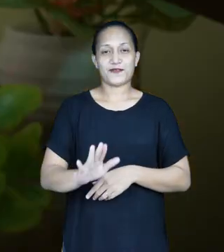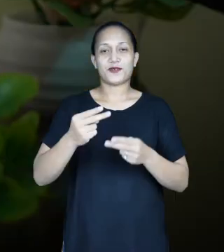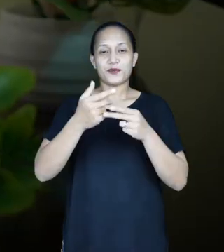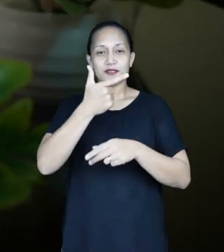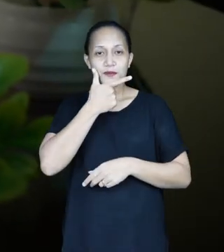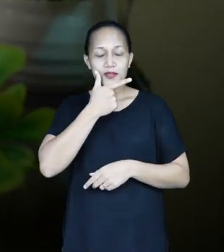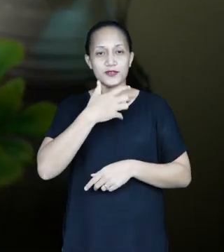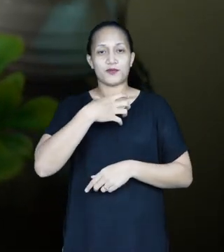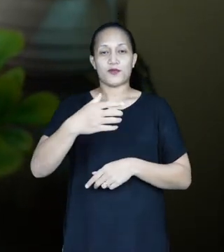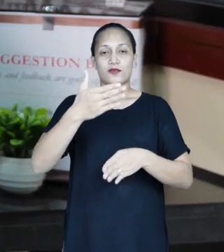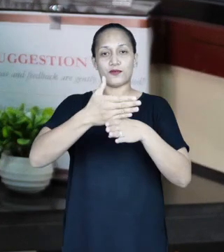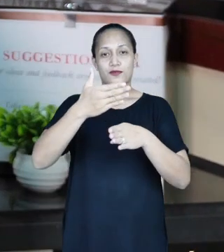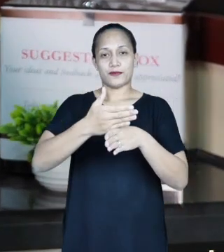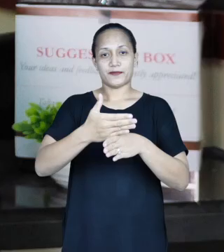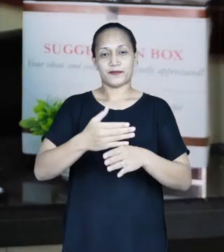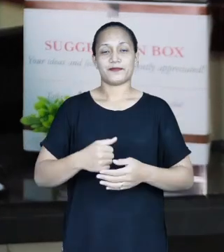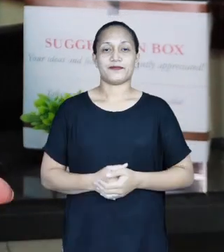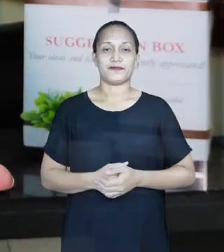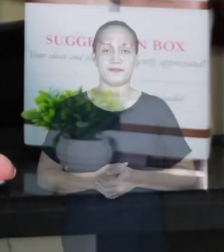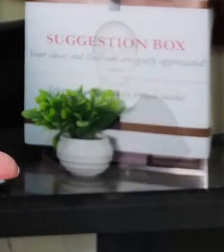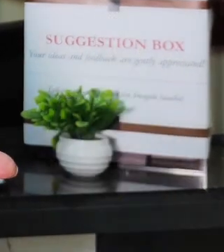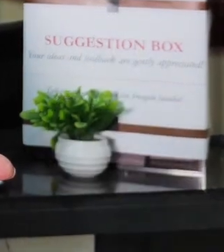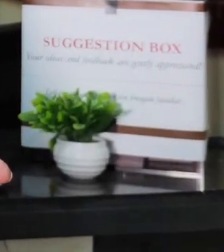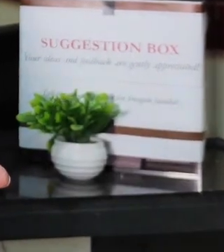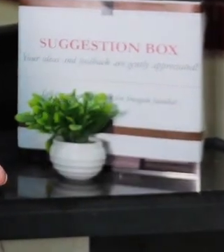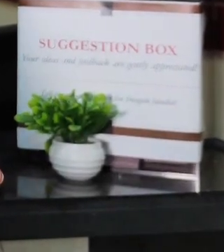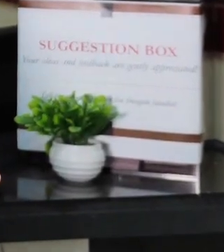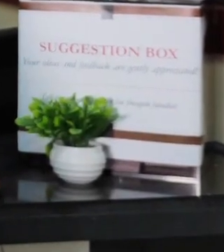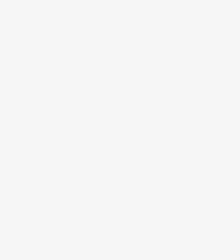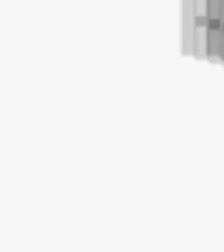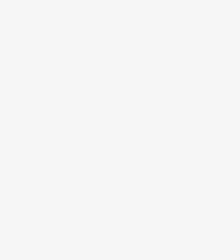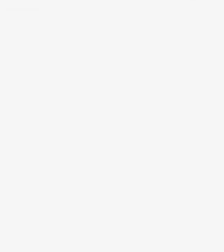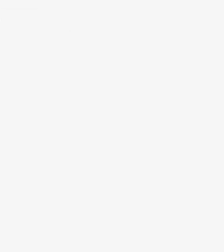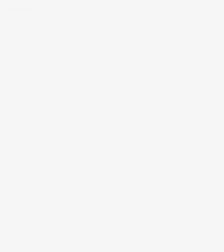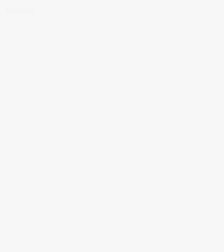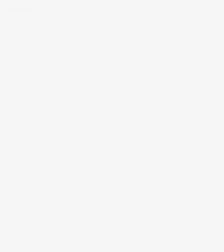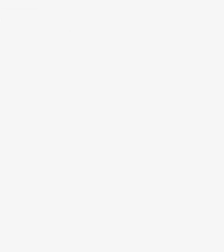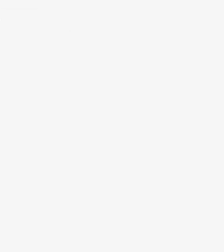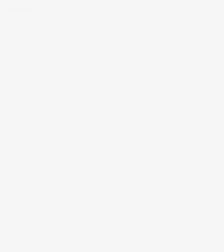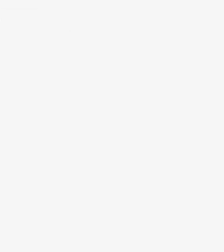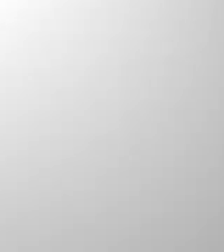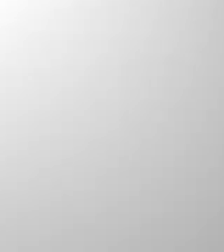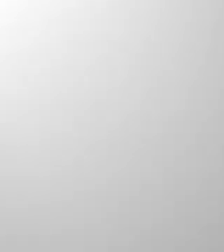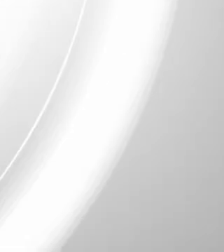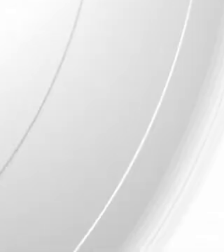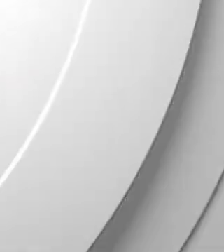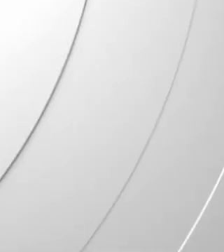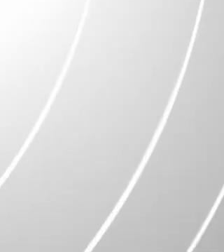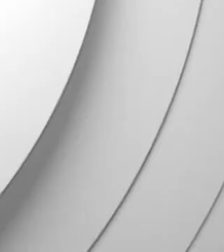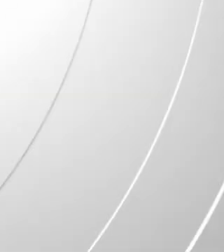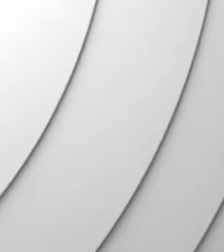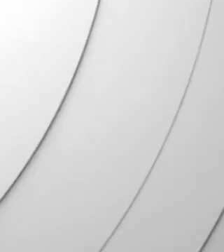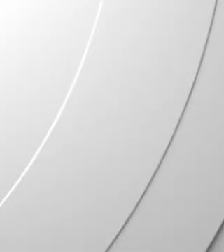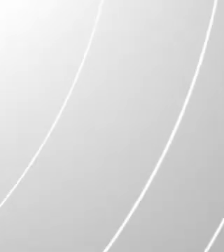Talofa with a smile is more than a campaign. I am an agent of change. Be the change. Talofa